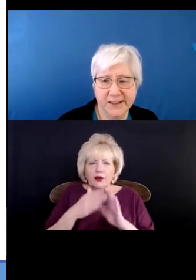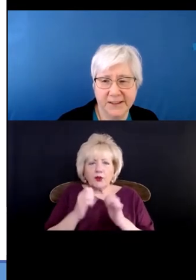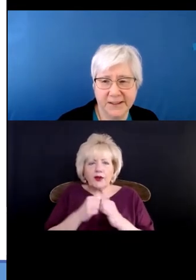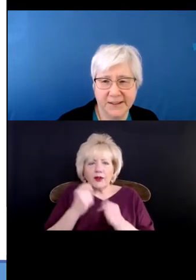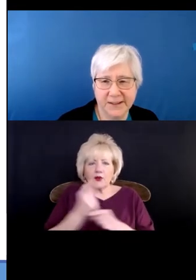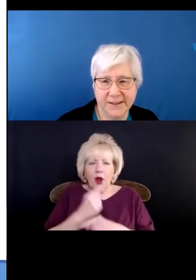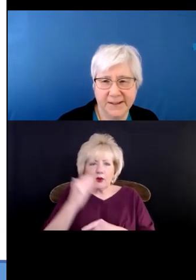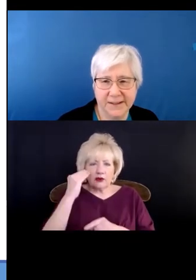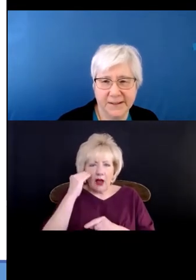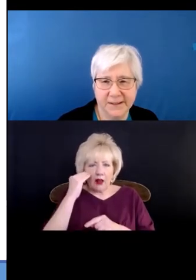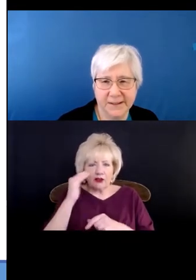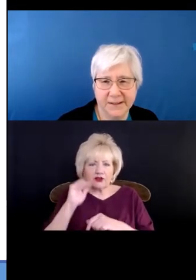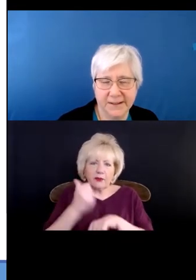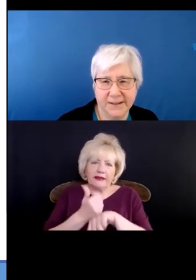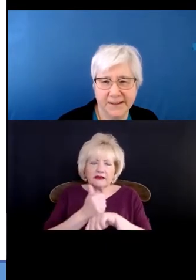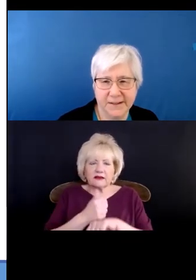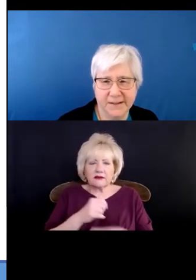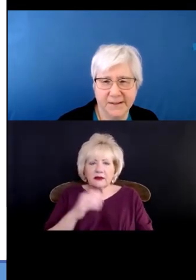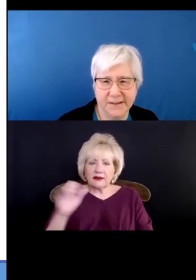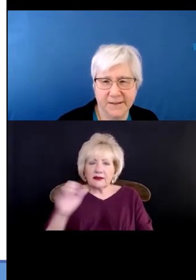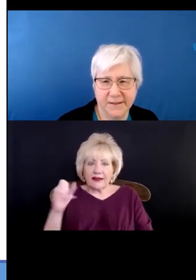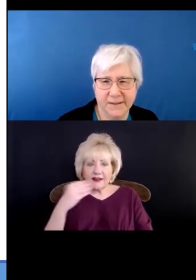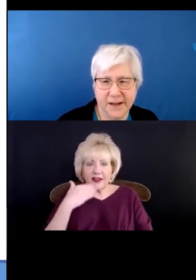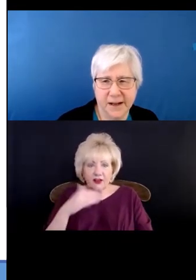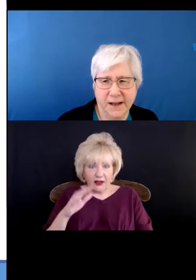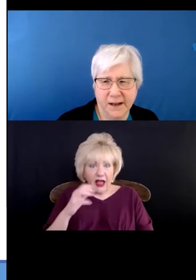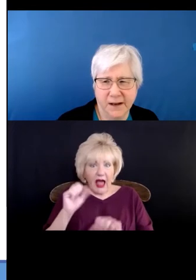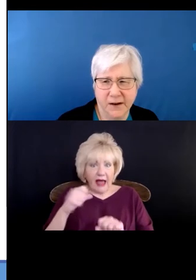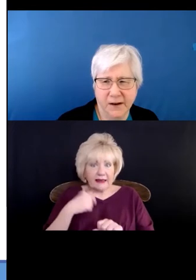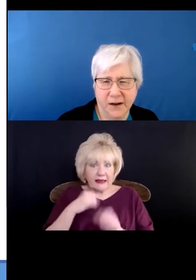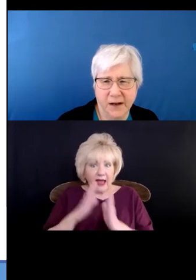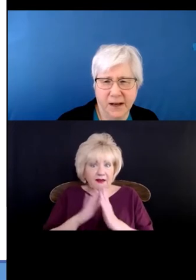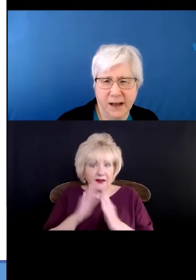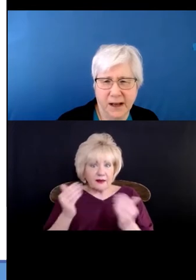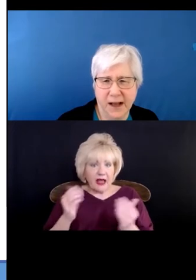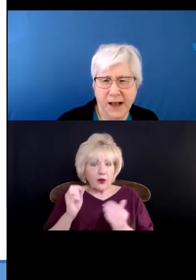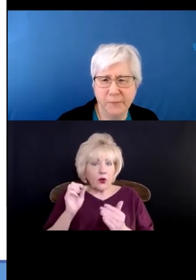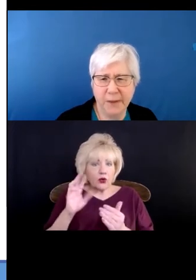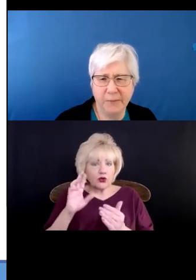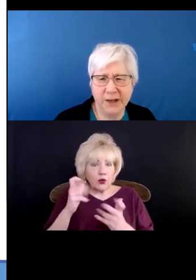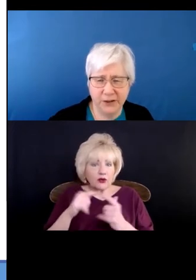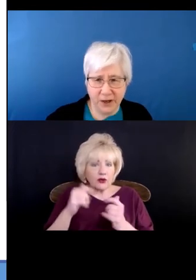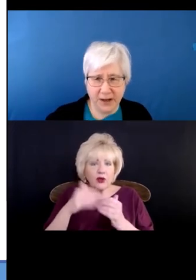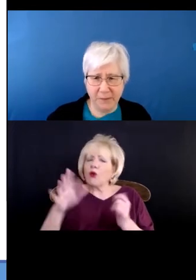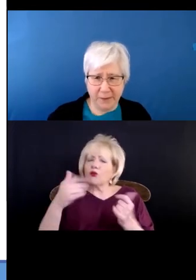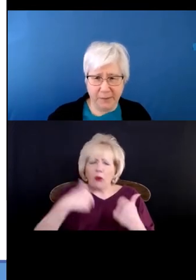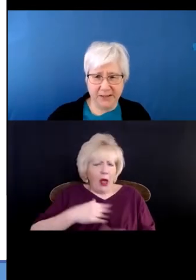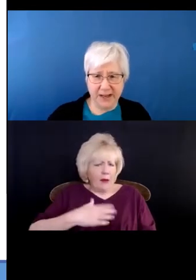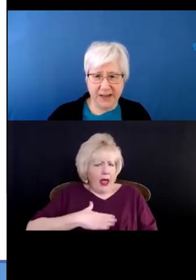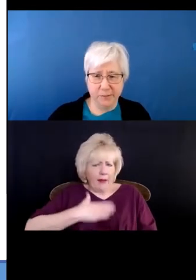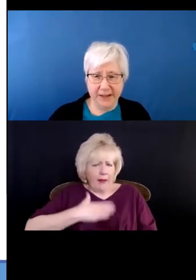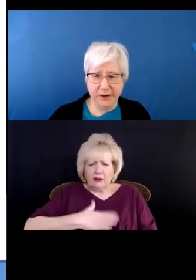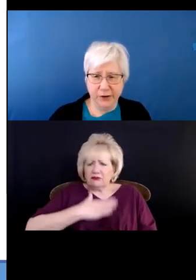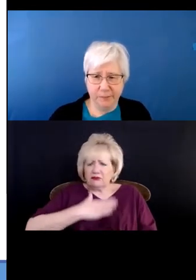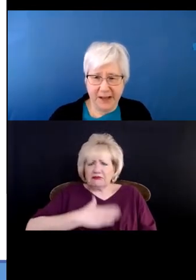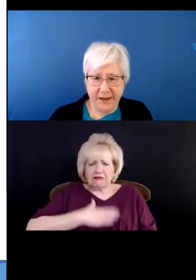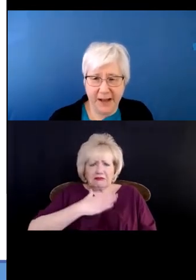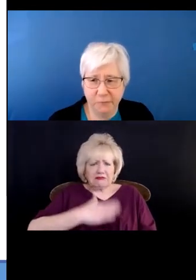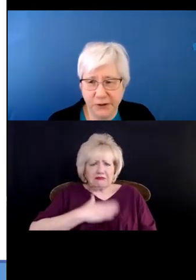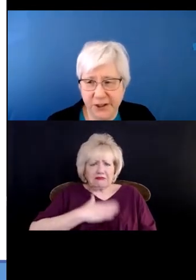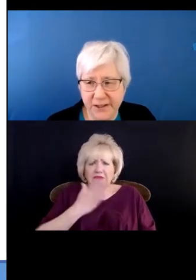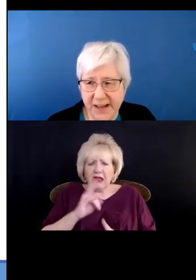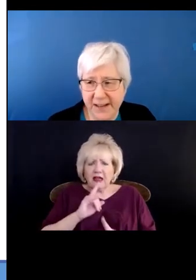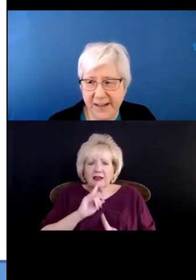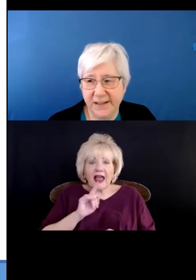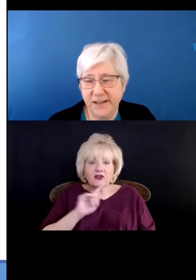course. Should I ask those follow-up questions now or would you like to proceed? I'm happy to take them later, but